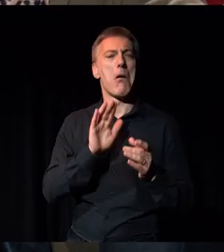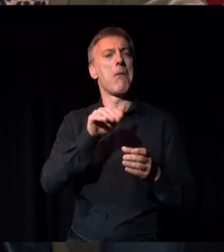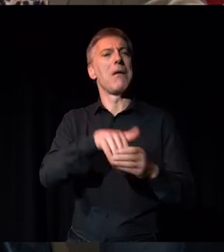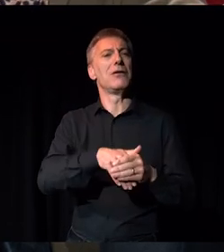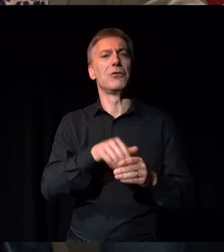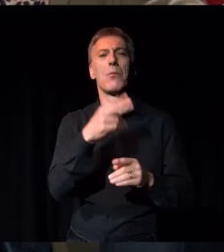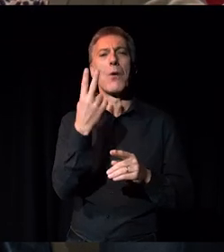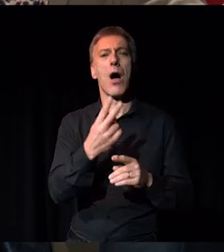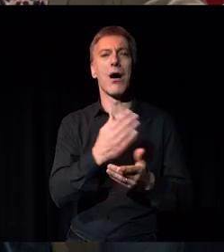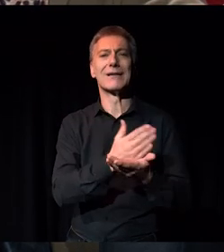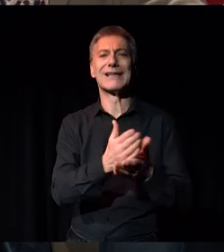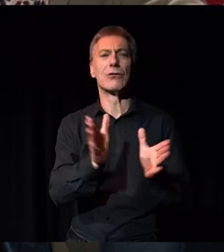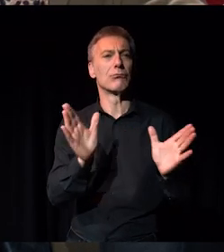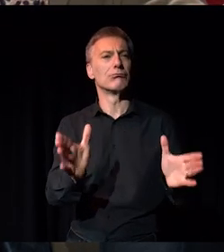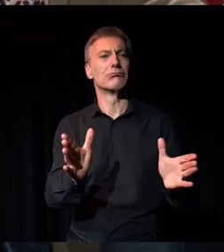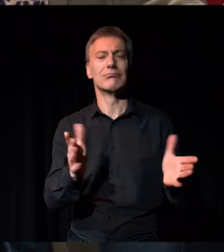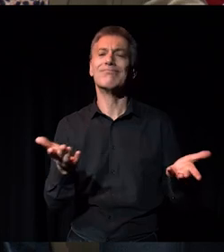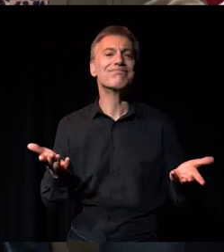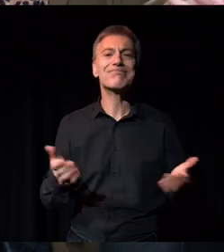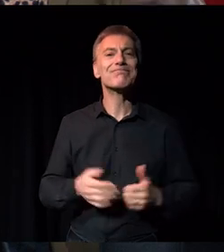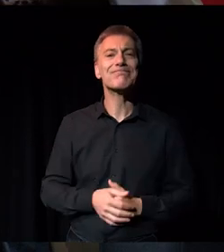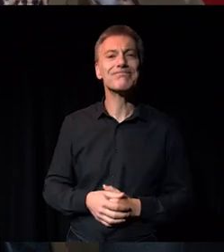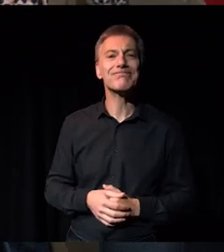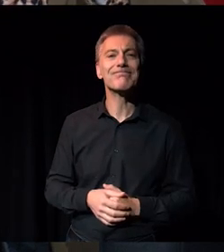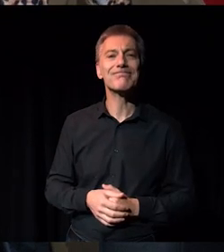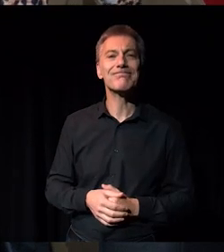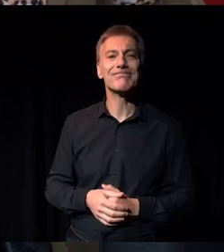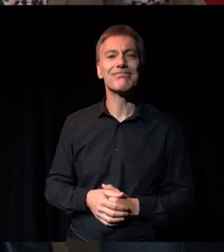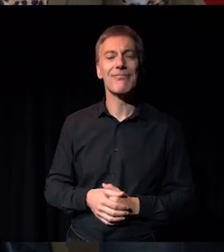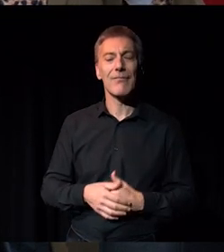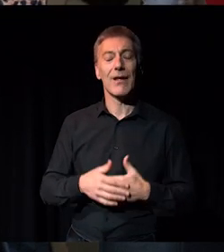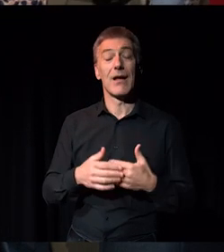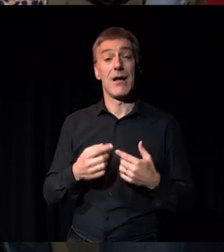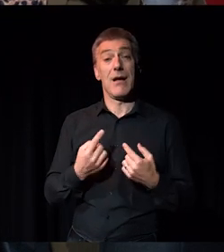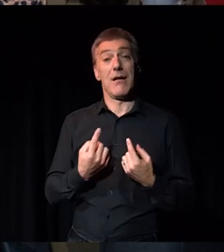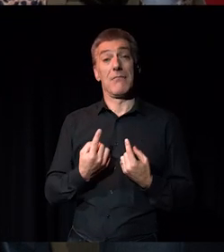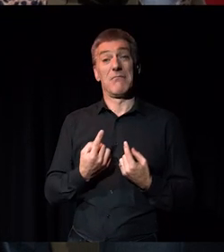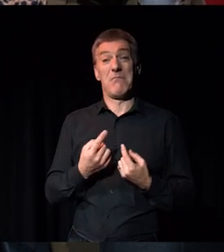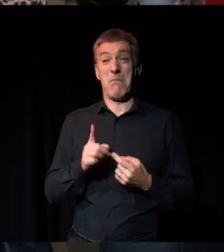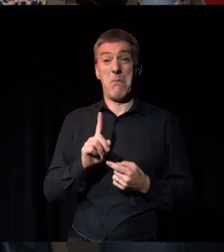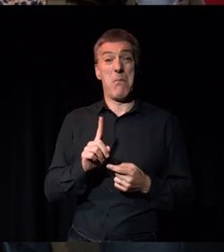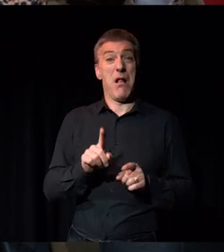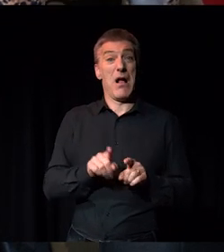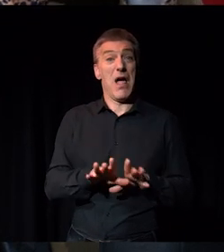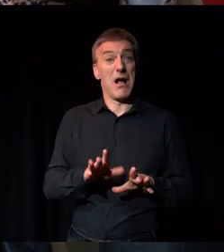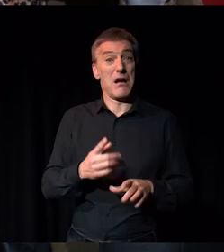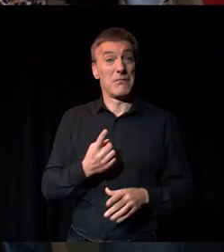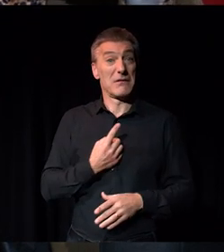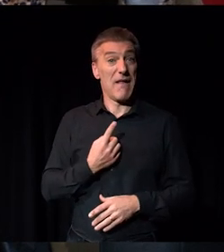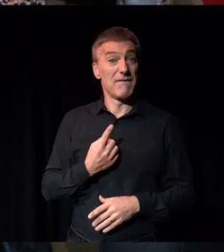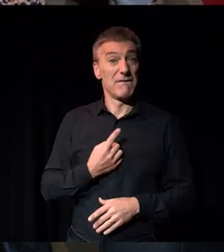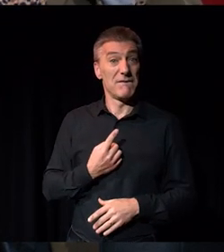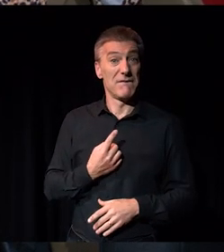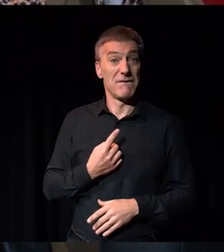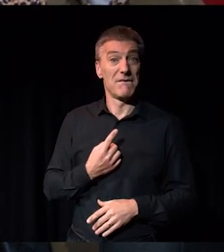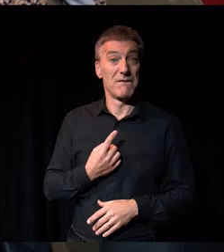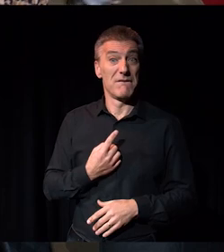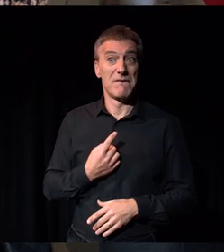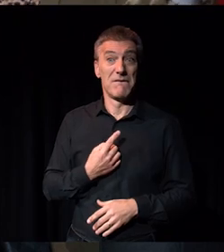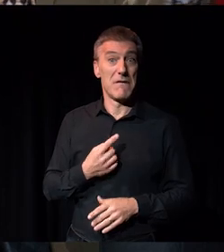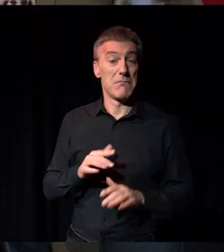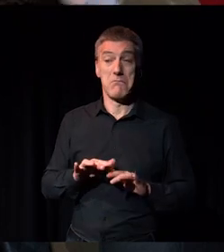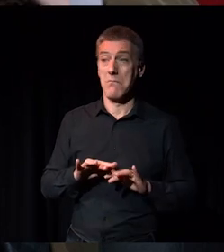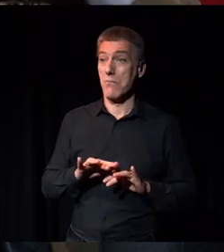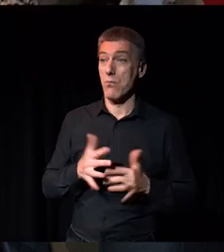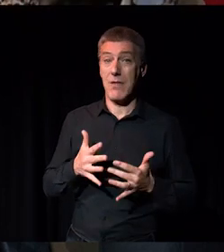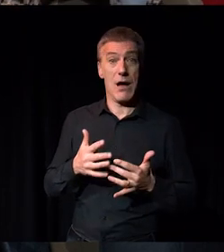and, you know, for people like me who didn't have